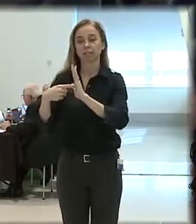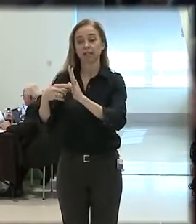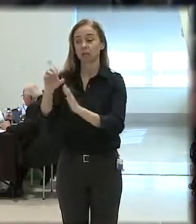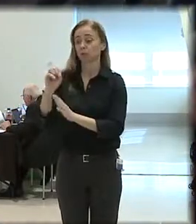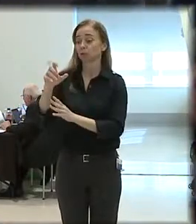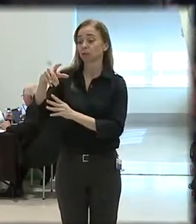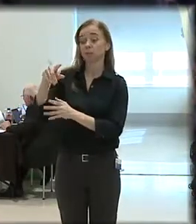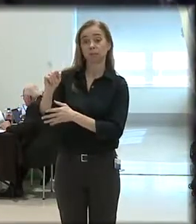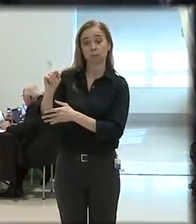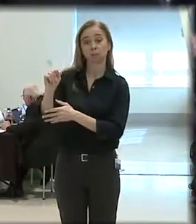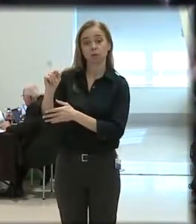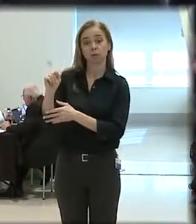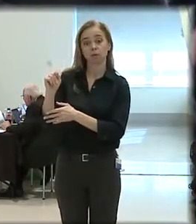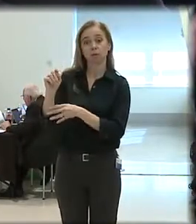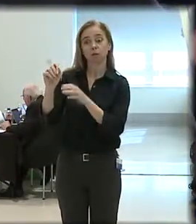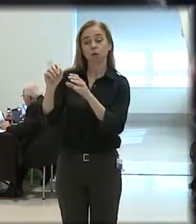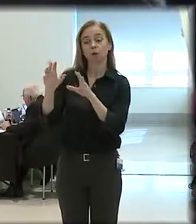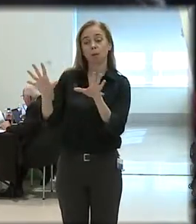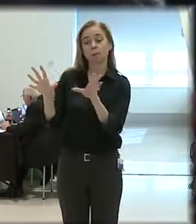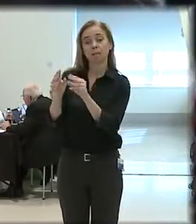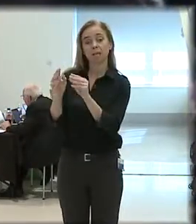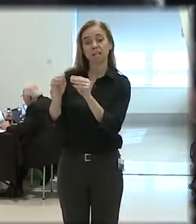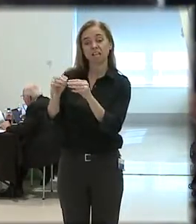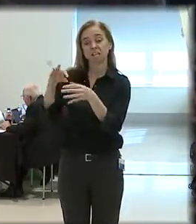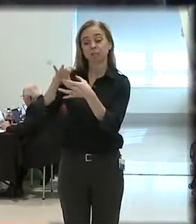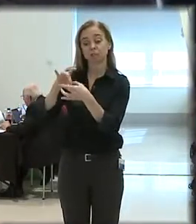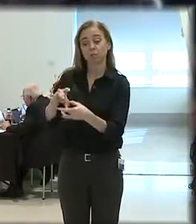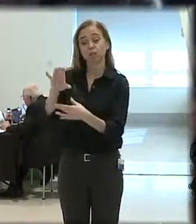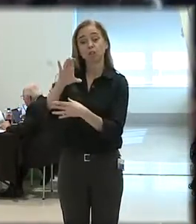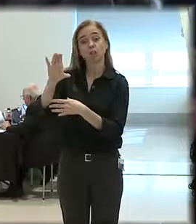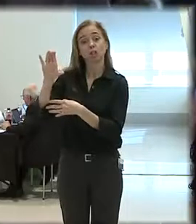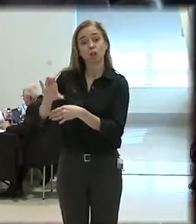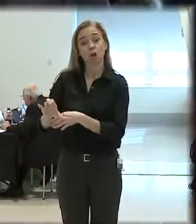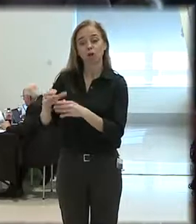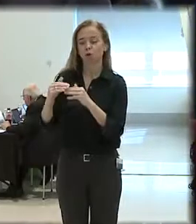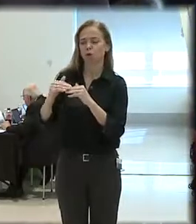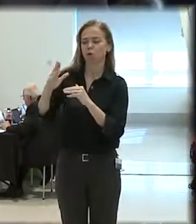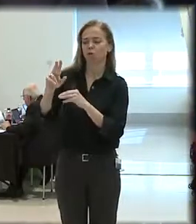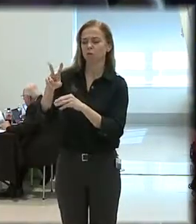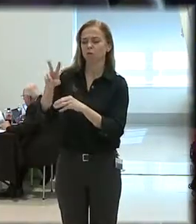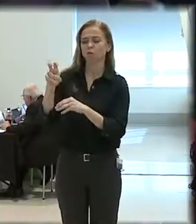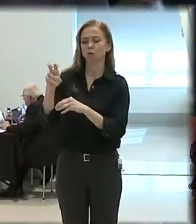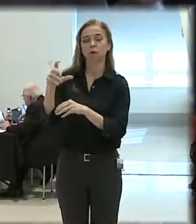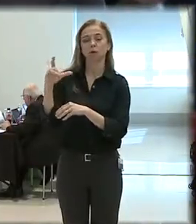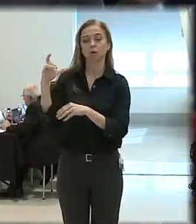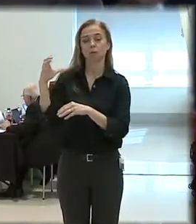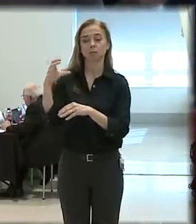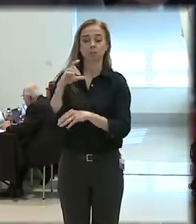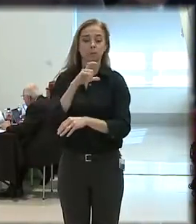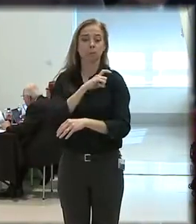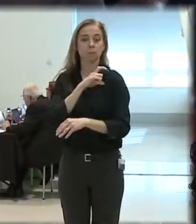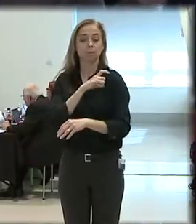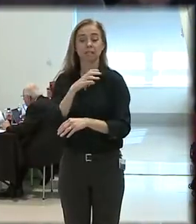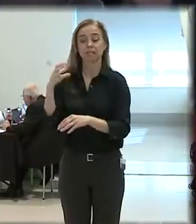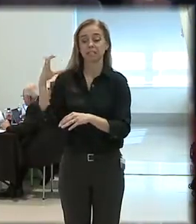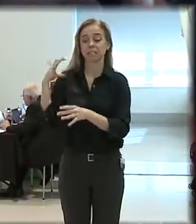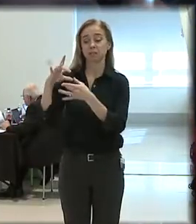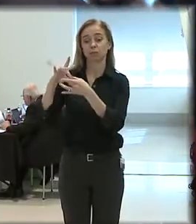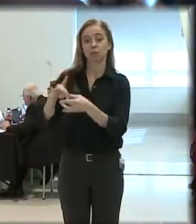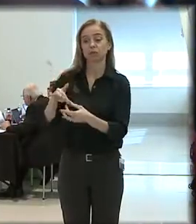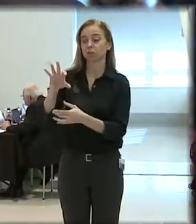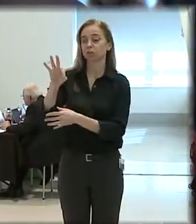September, we convened a meeting in Chicago with over 200 police chiefs in the wake of the Ferguson